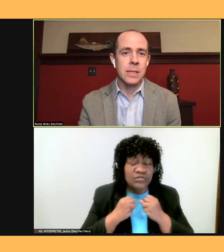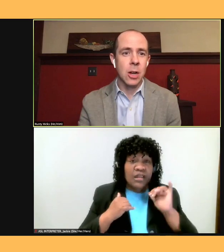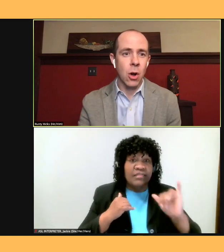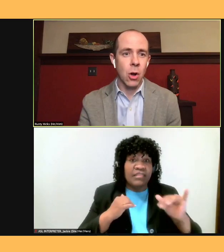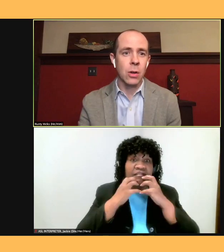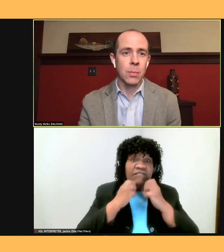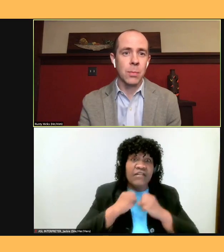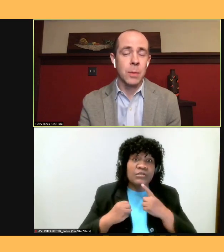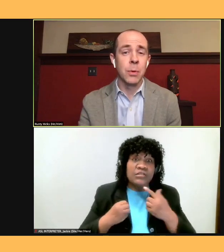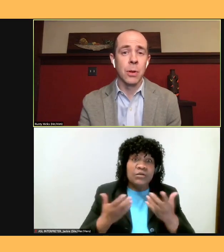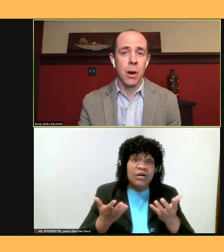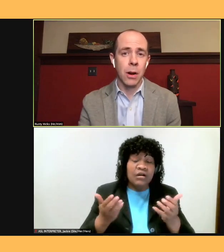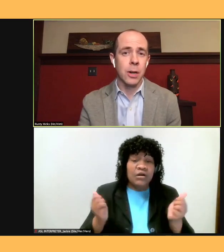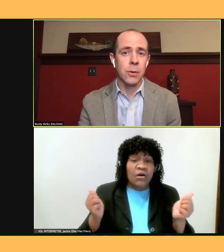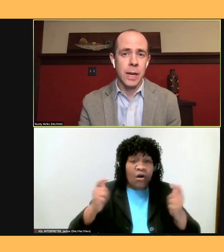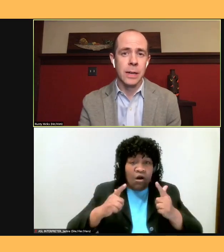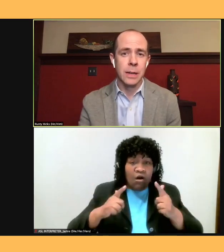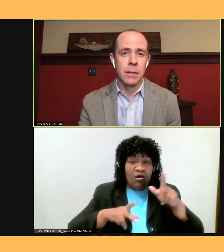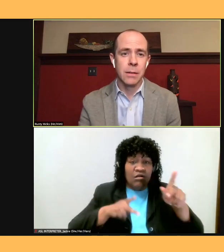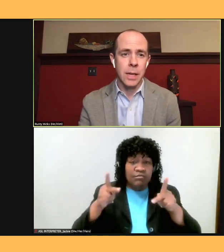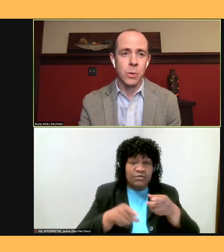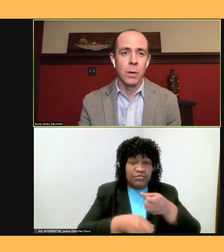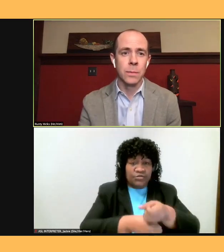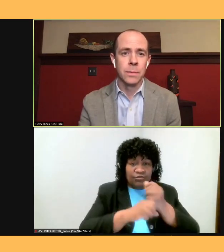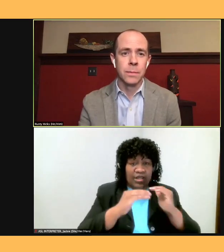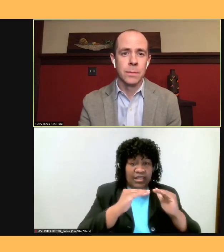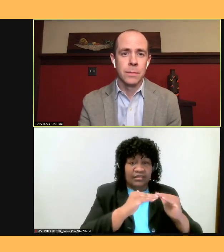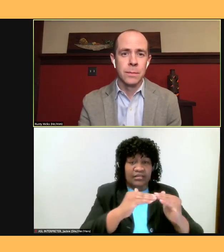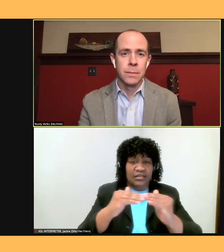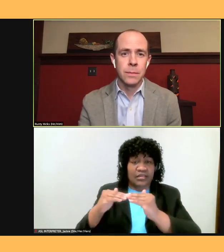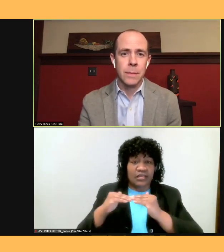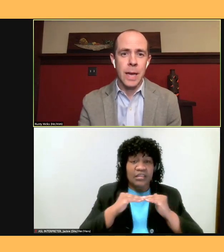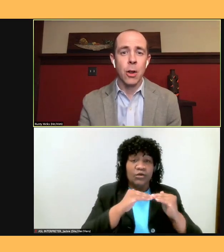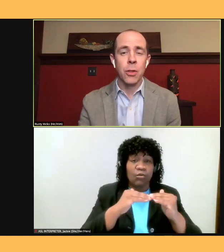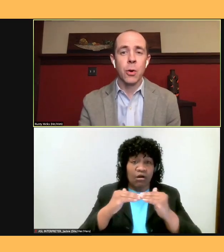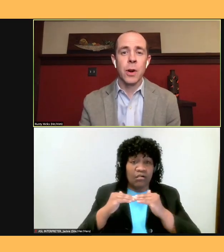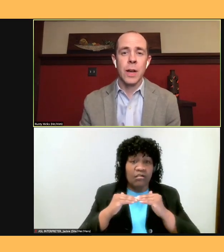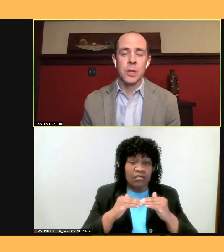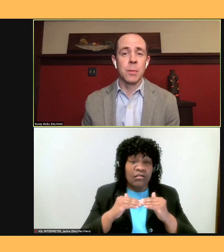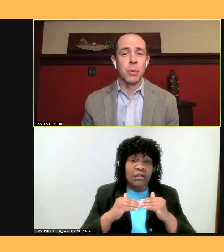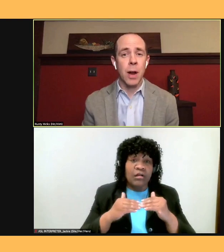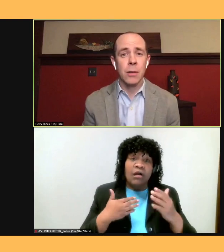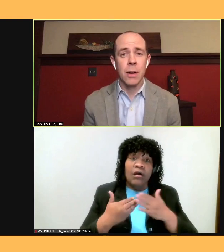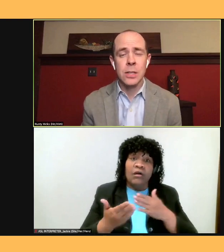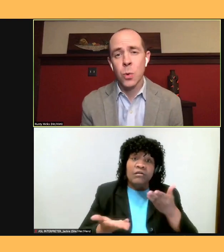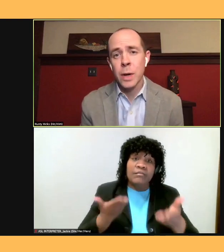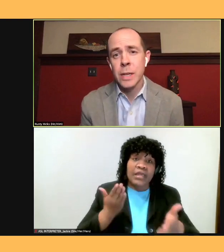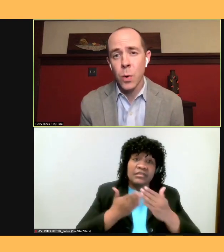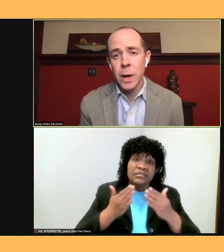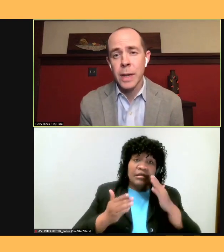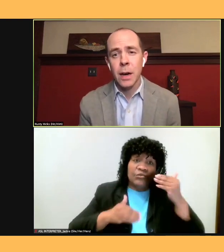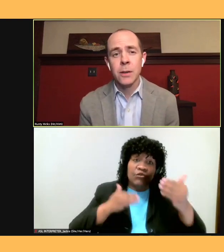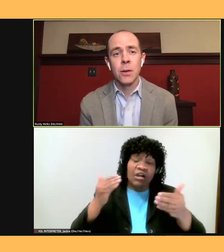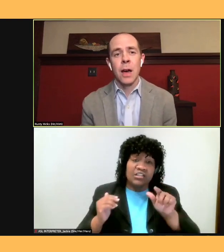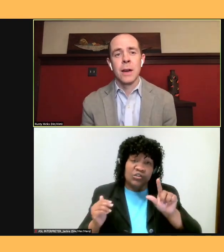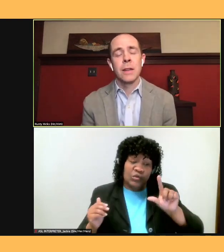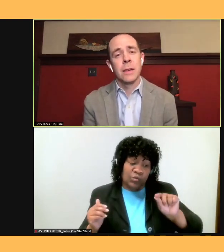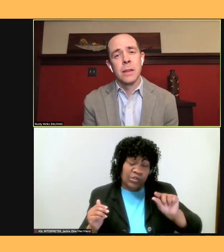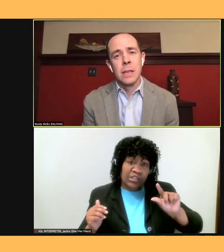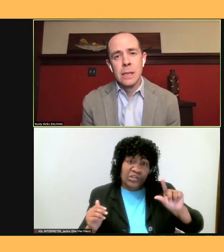people are created equal. And although there has been progress, 2020 underlined the